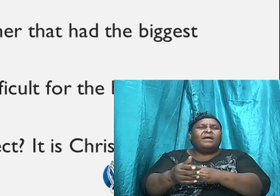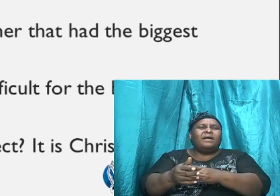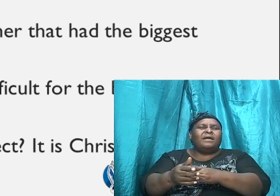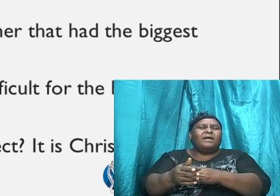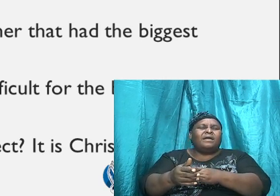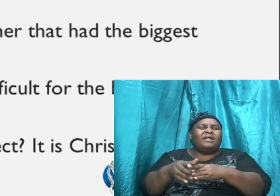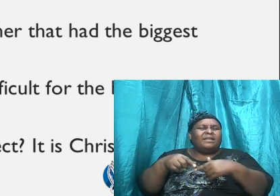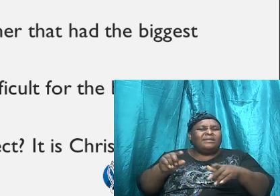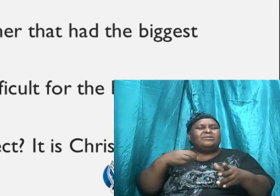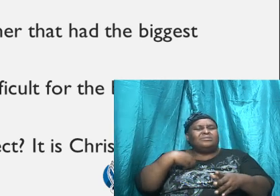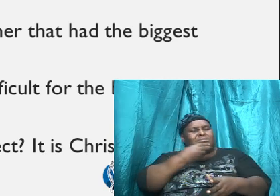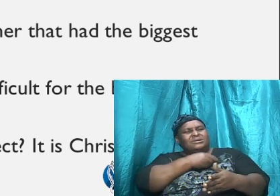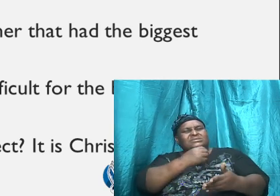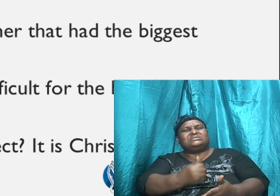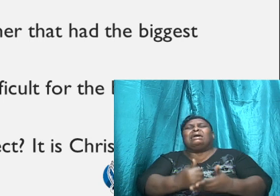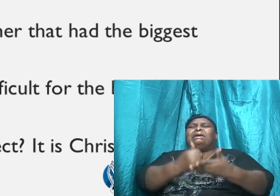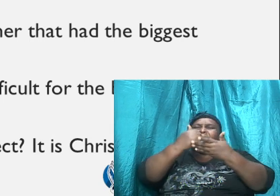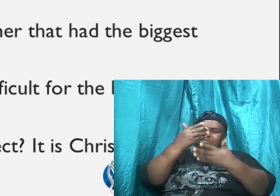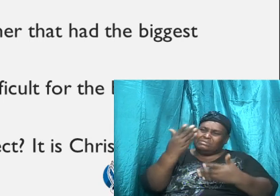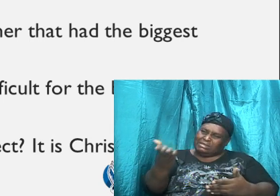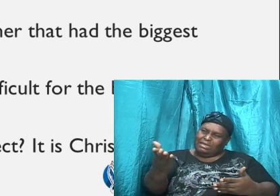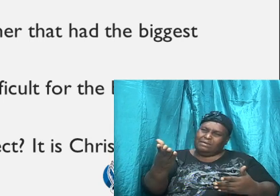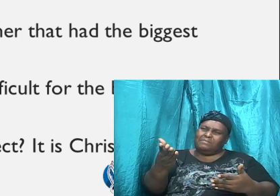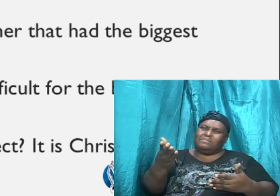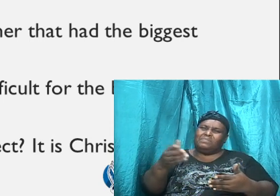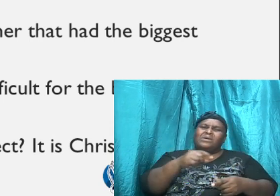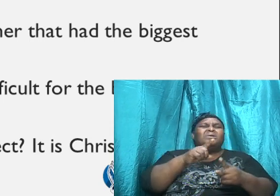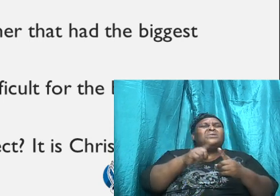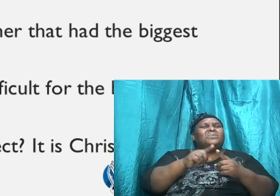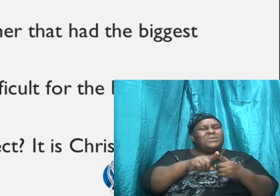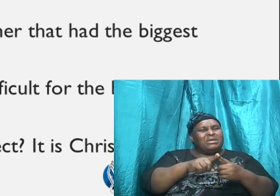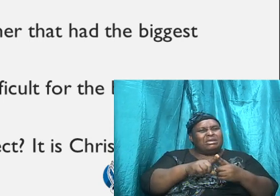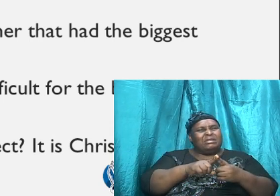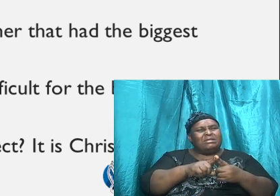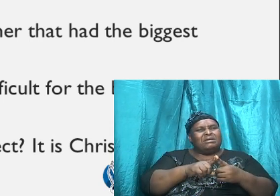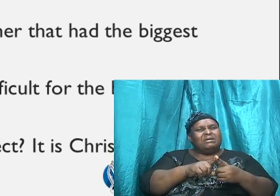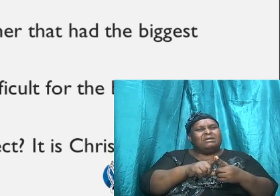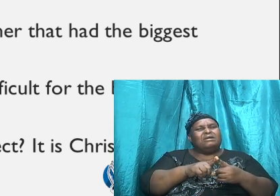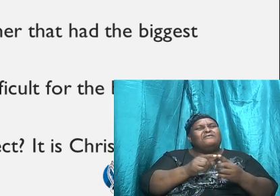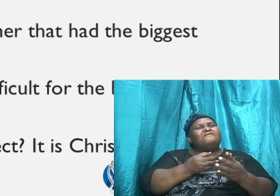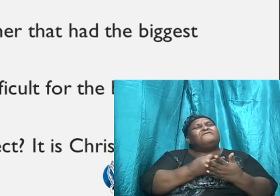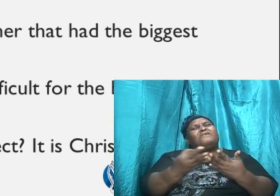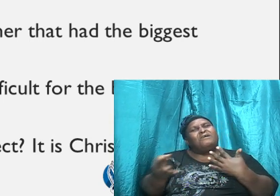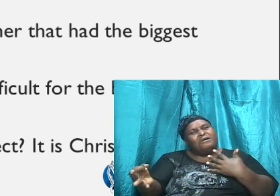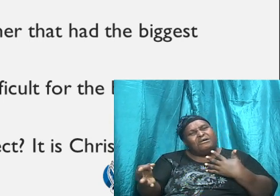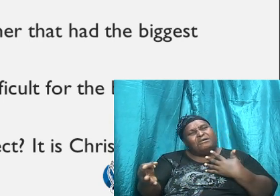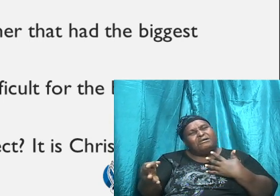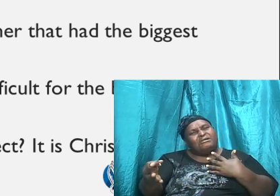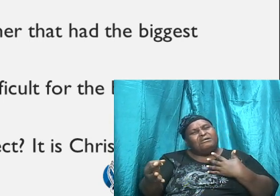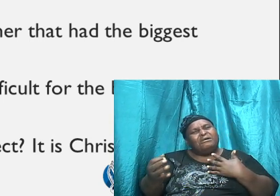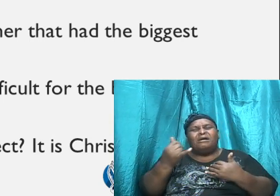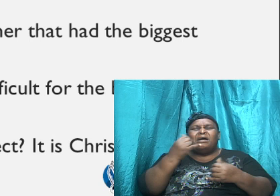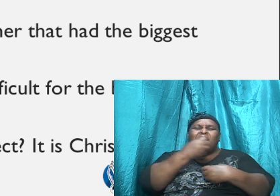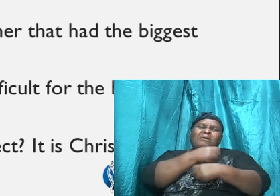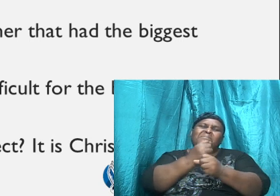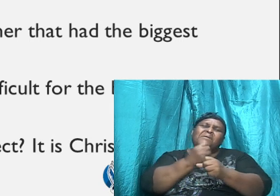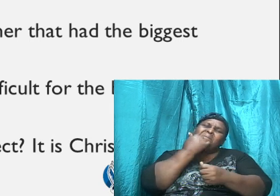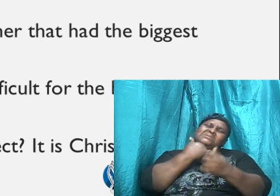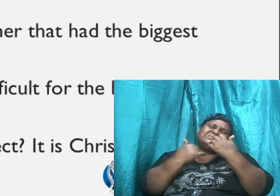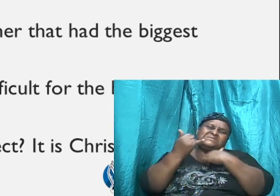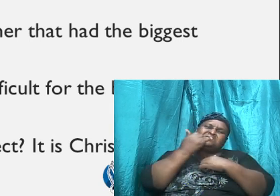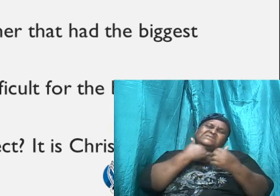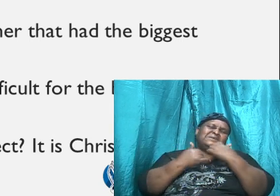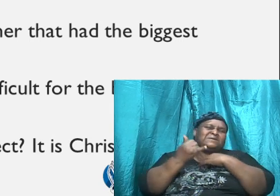as it were, amen, let us not lay things to the charge, let us not hold it over them,